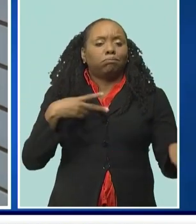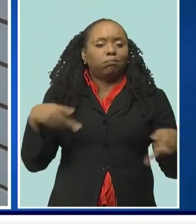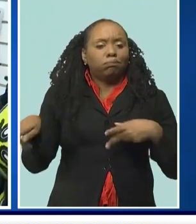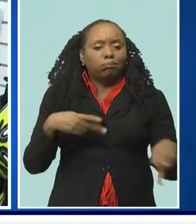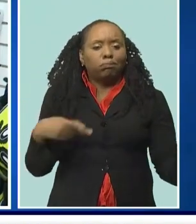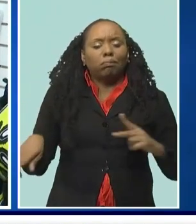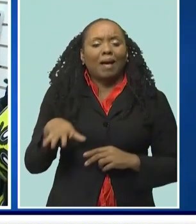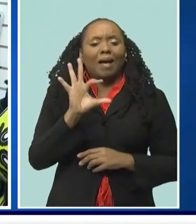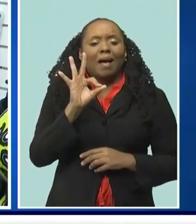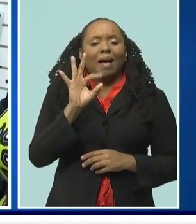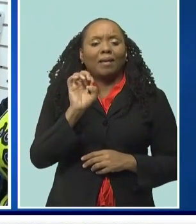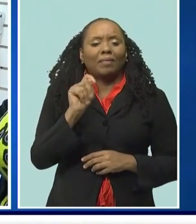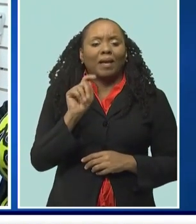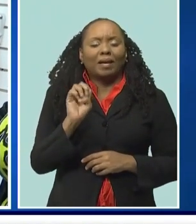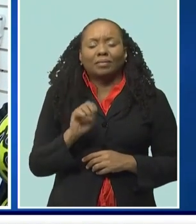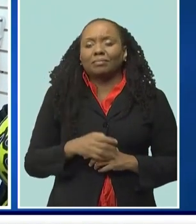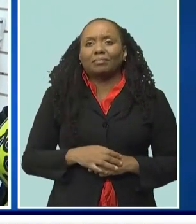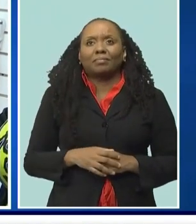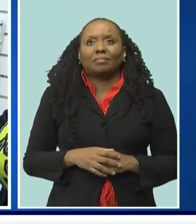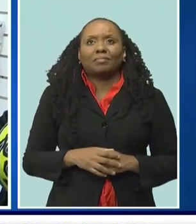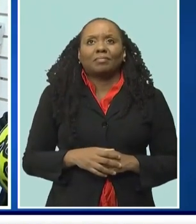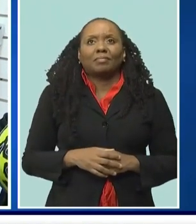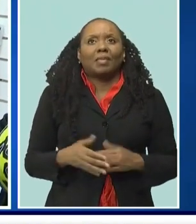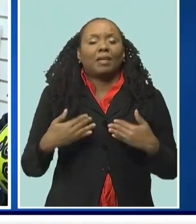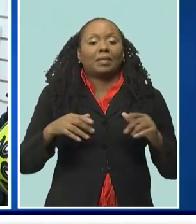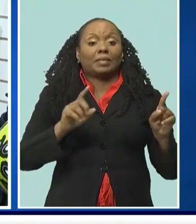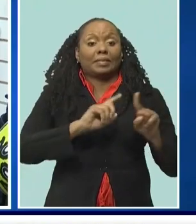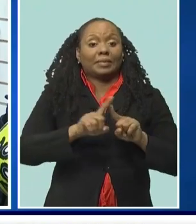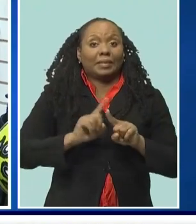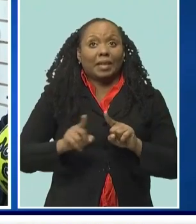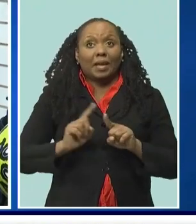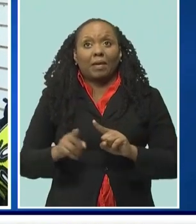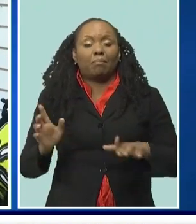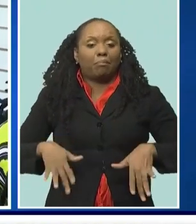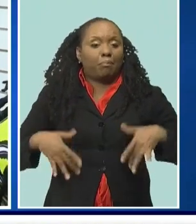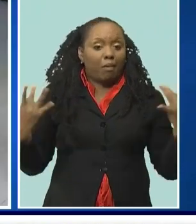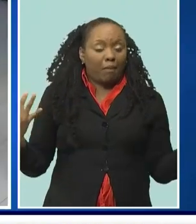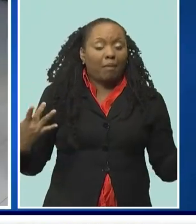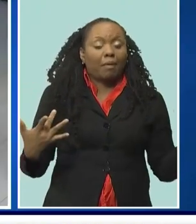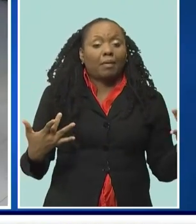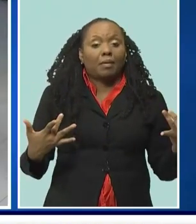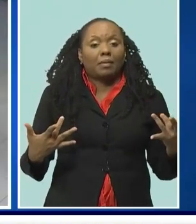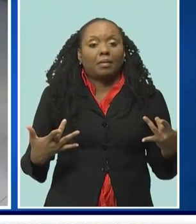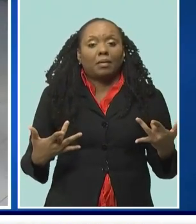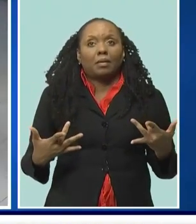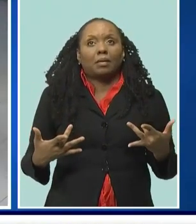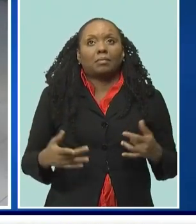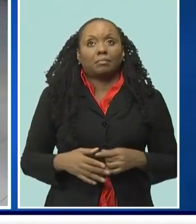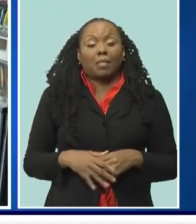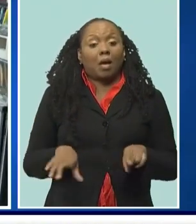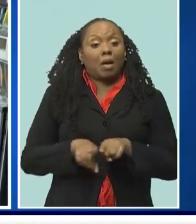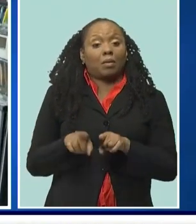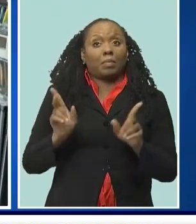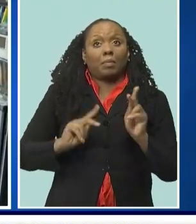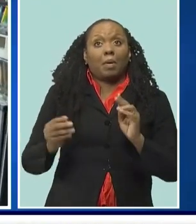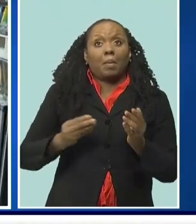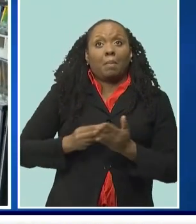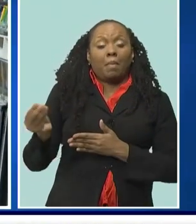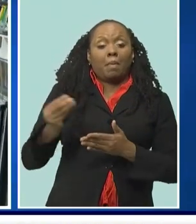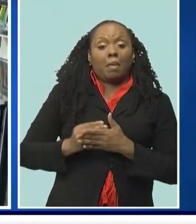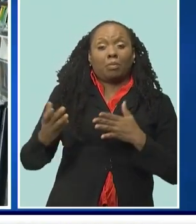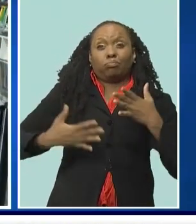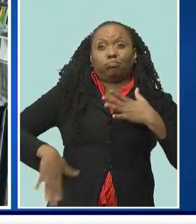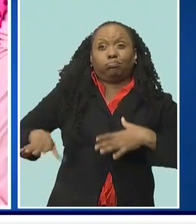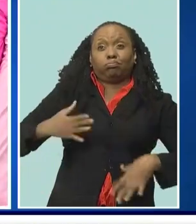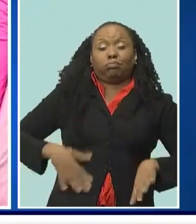With the events coming up, we have plenty of bookings in already. And fabrics have been in demand. Over at